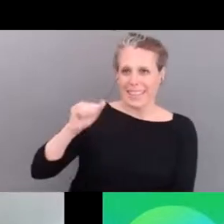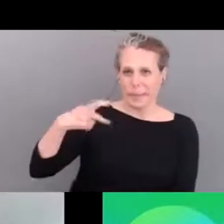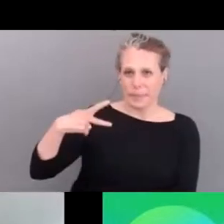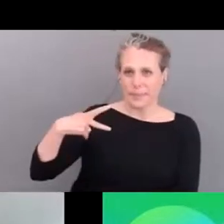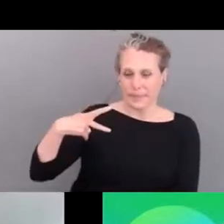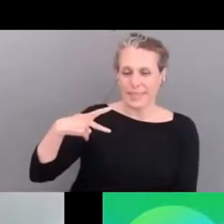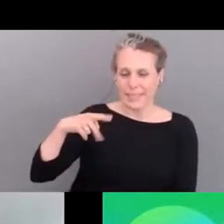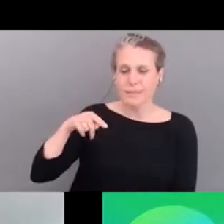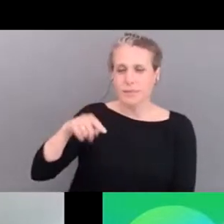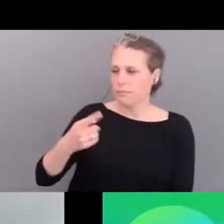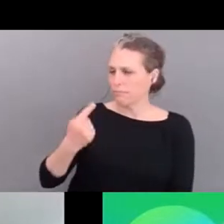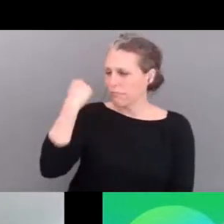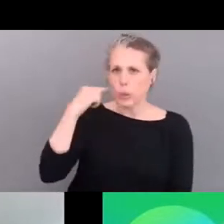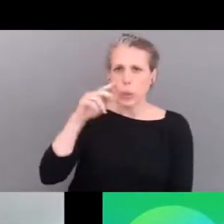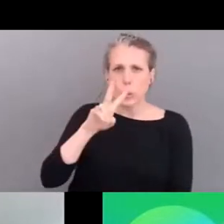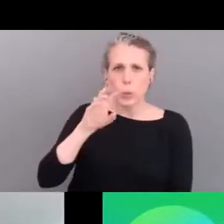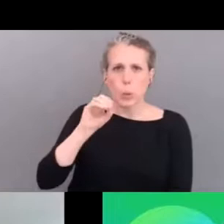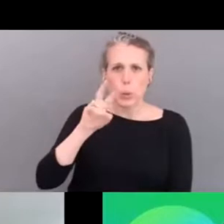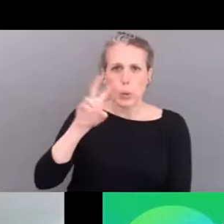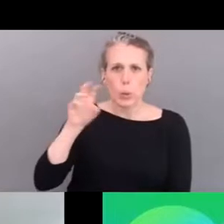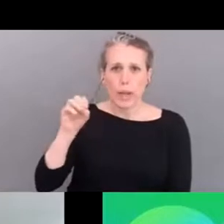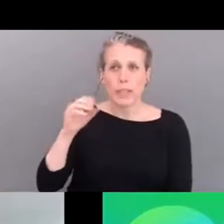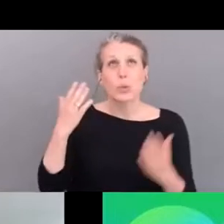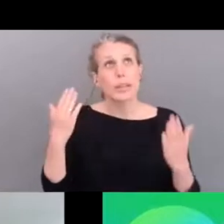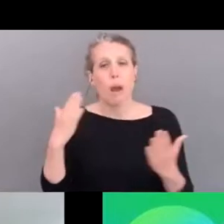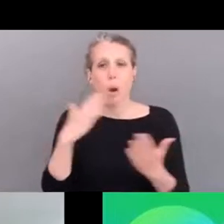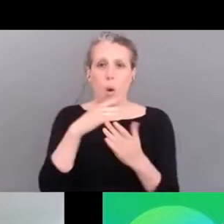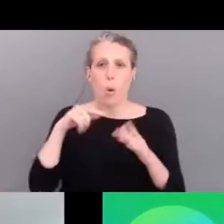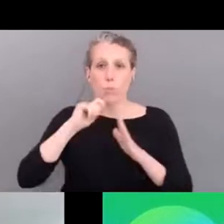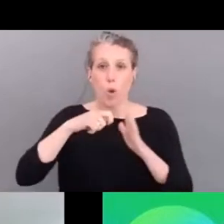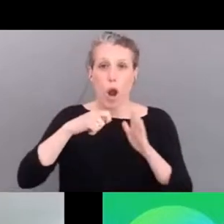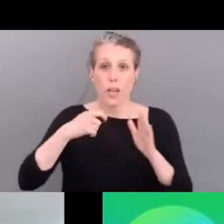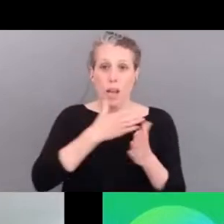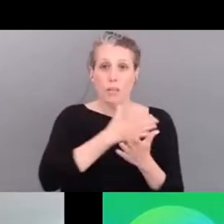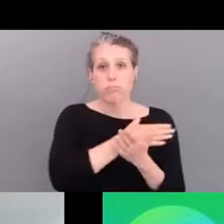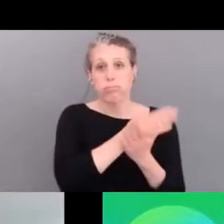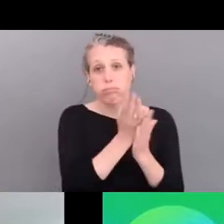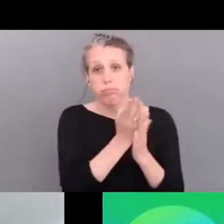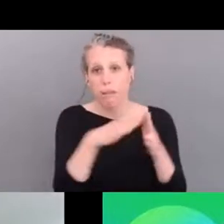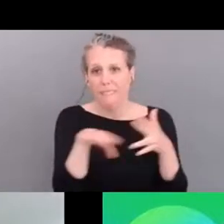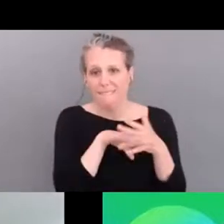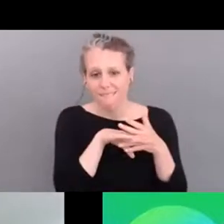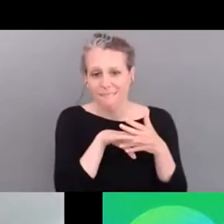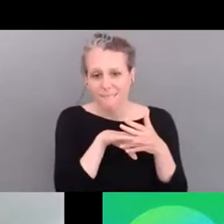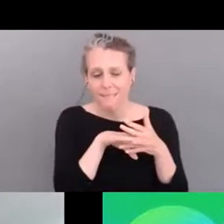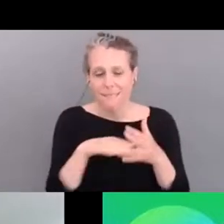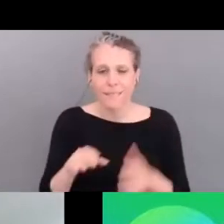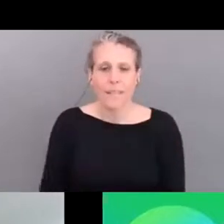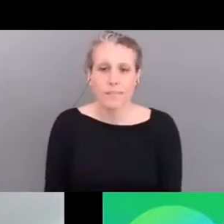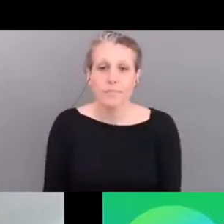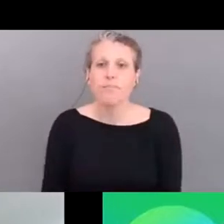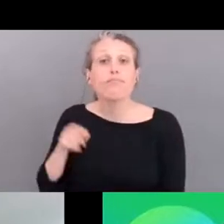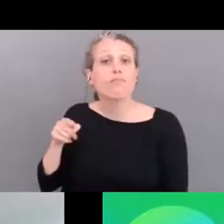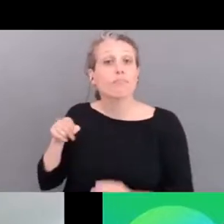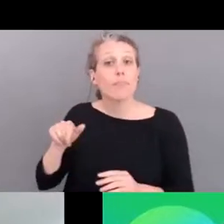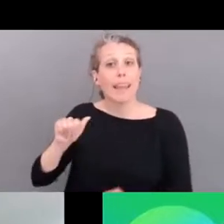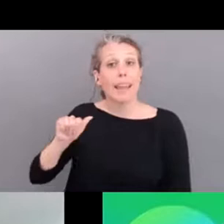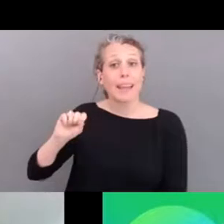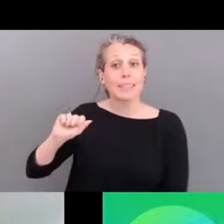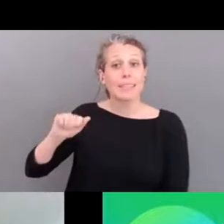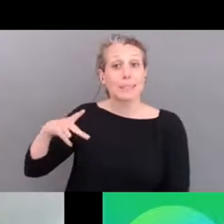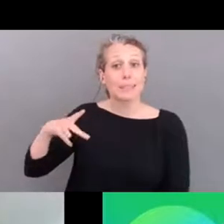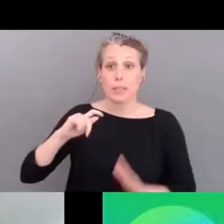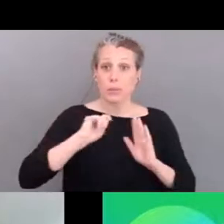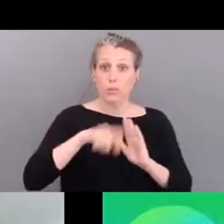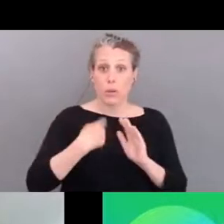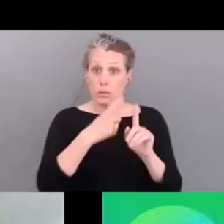2020 so we're about in midway the main aim and rationale of the project is um first to focus